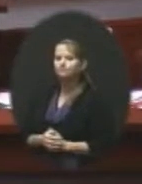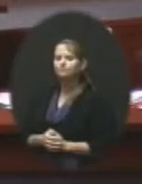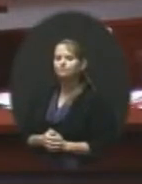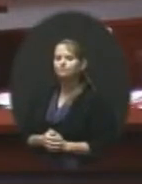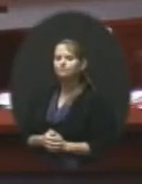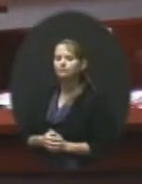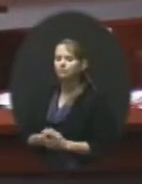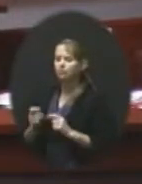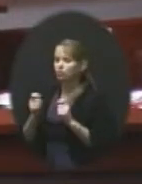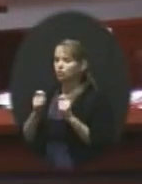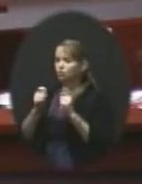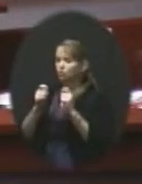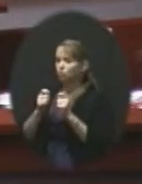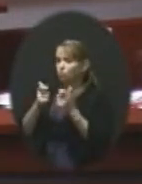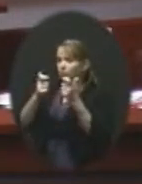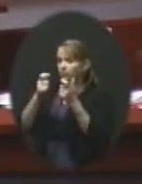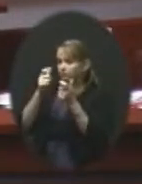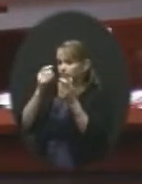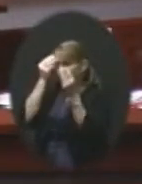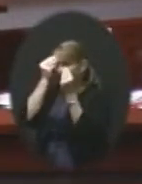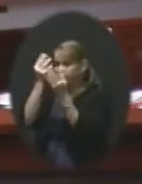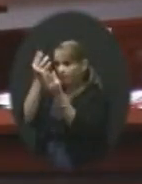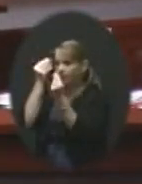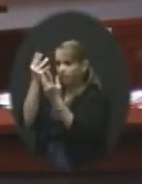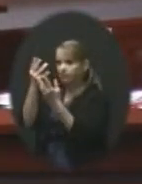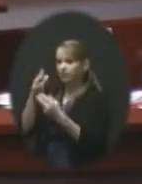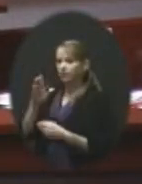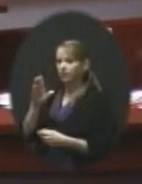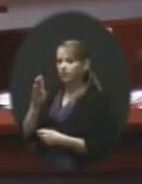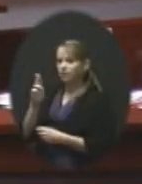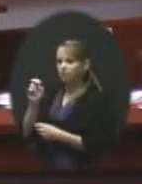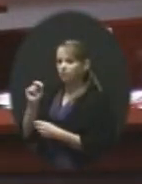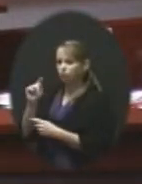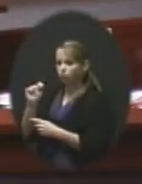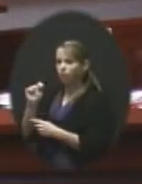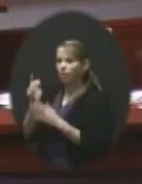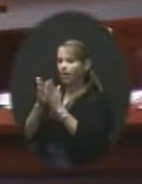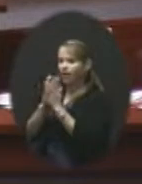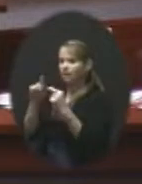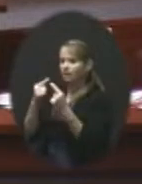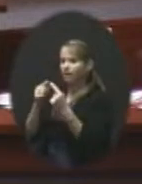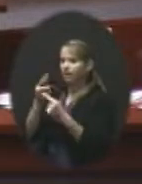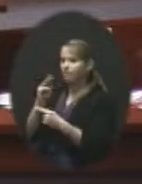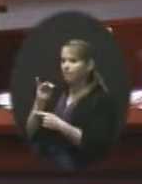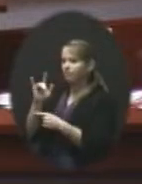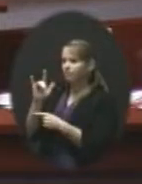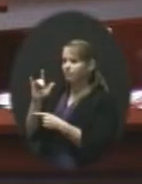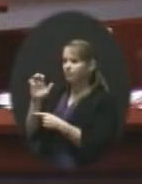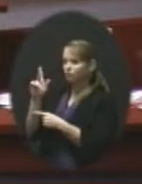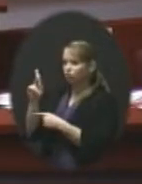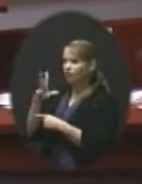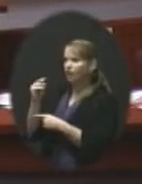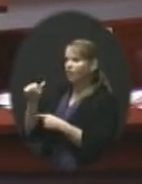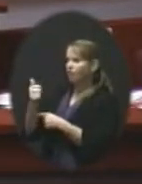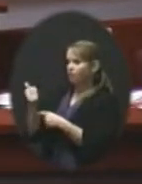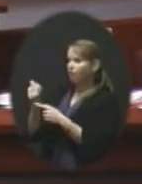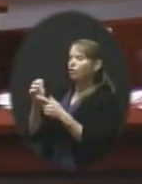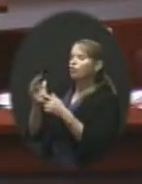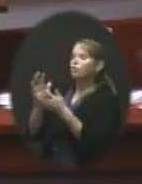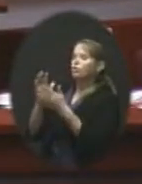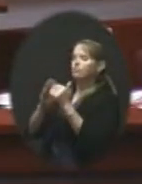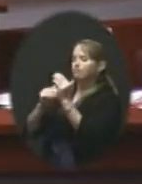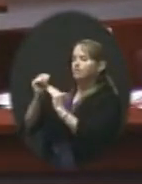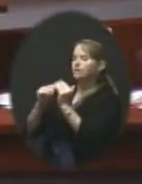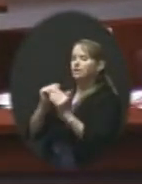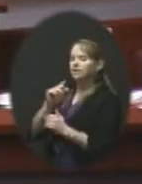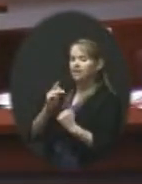Quick update, just very quick. And Brent asked about Mill Creek and the other buildings we want to talk about as well. The tech support building that Rita